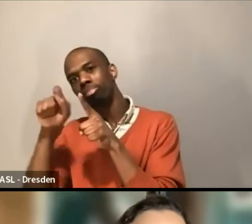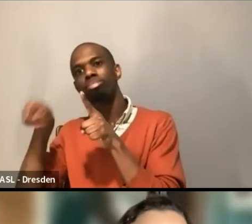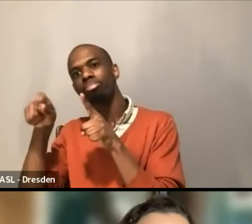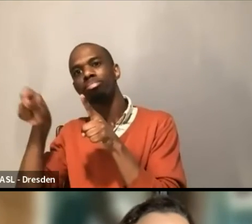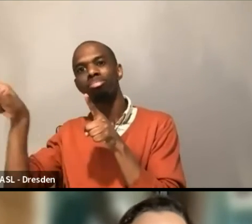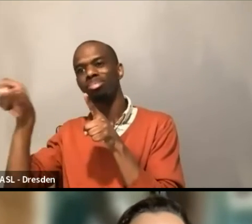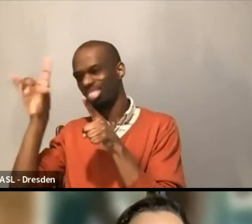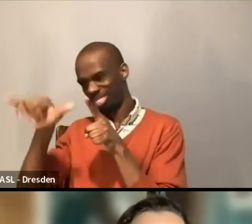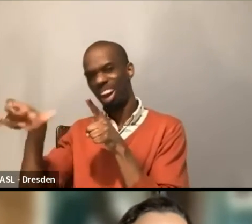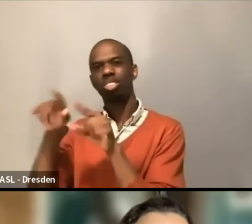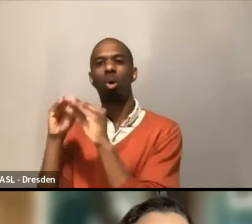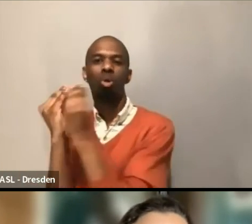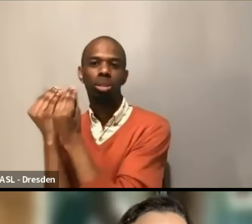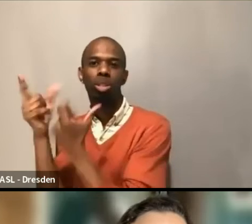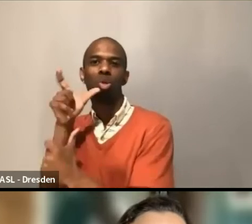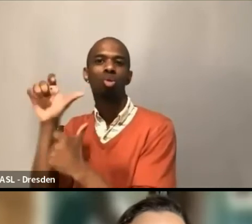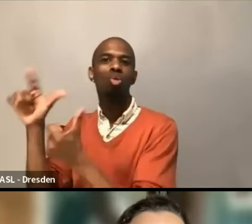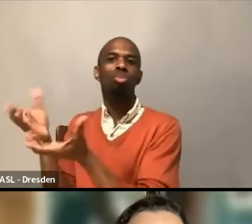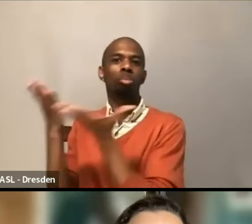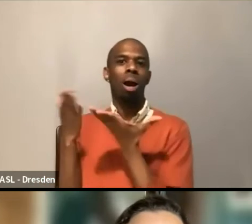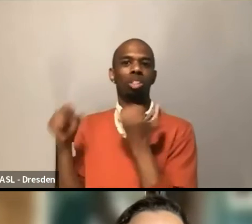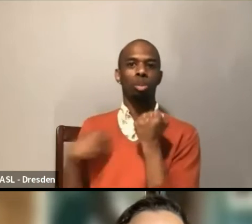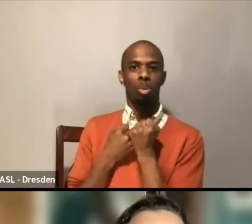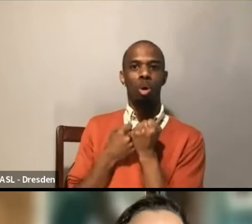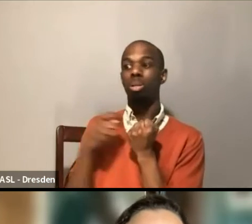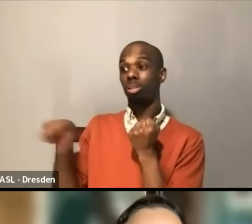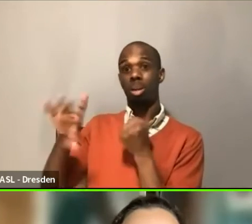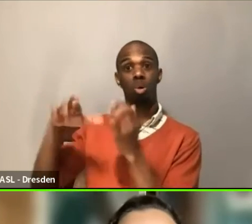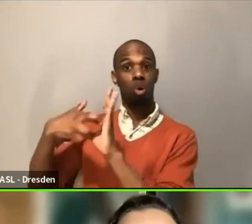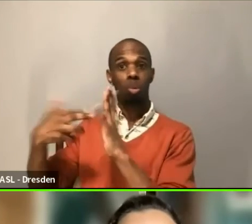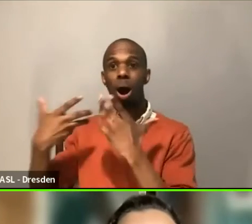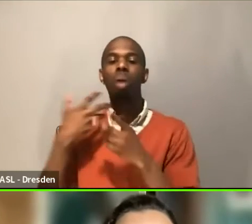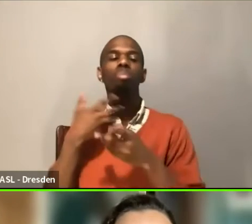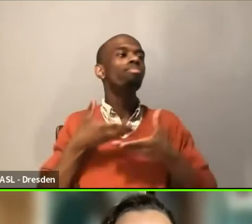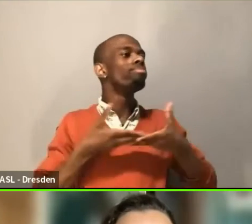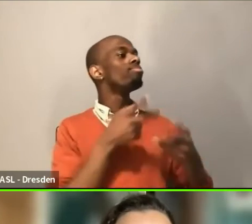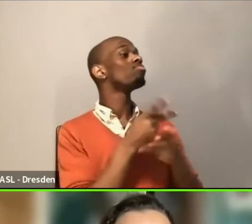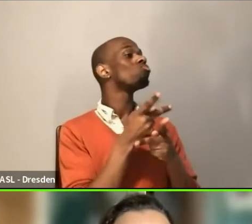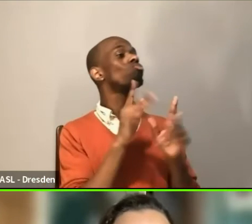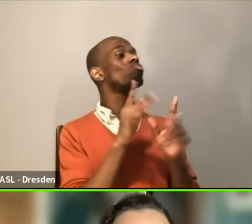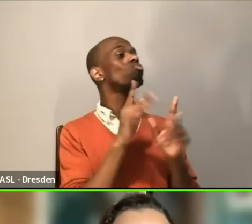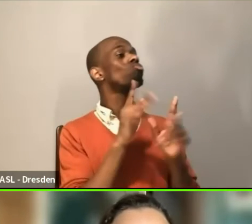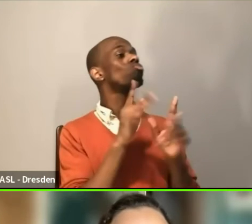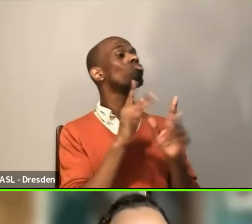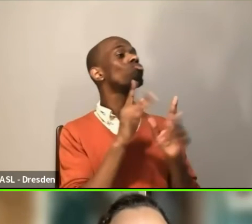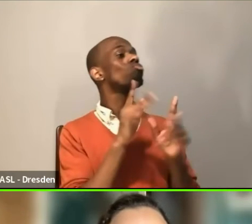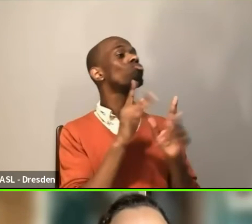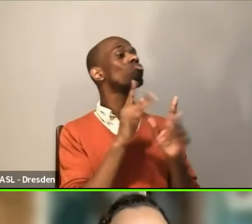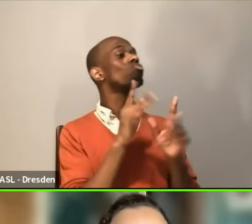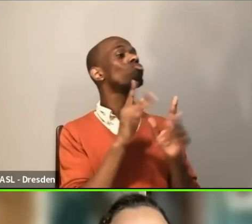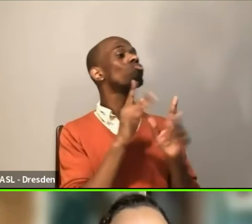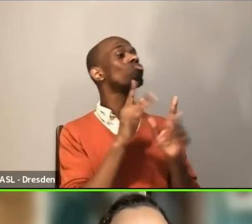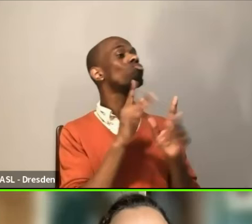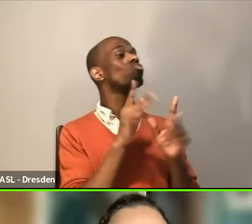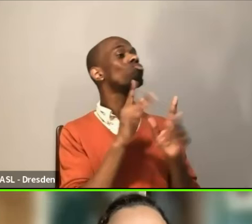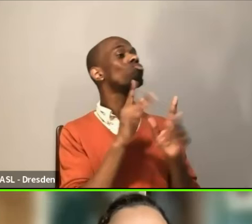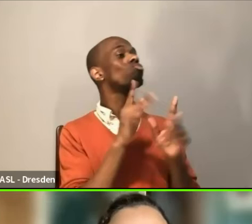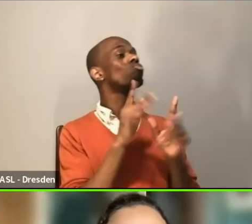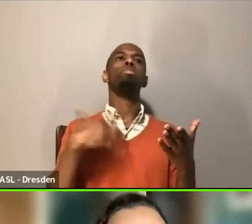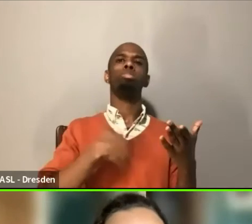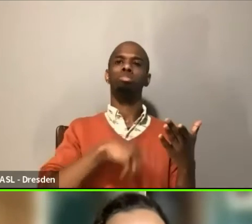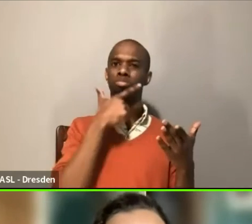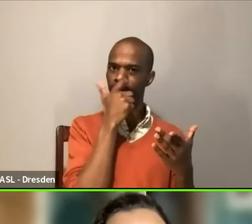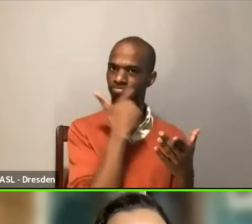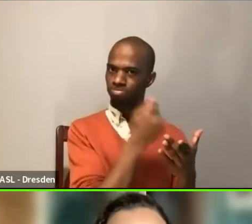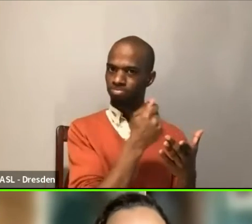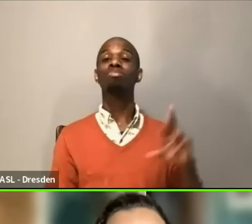caregivers or organization to affiliate with that cause. Well, the other thing that I'll say too, is that, um, you know, we